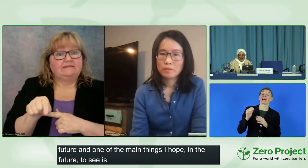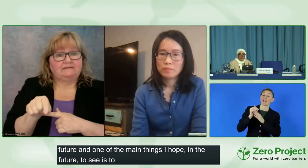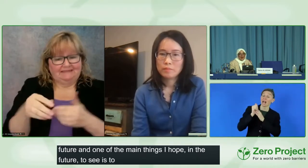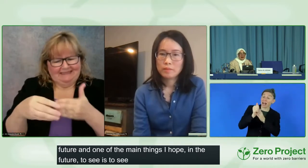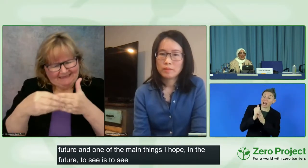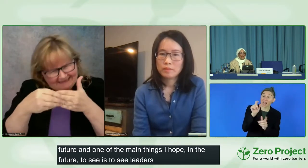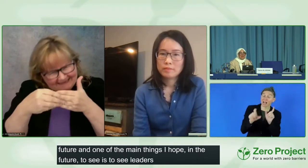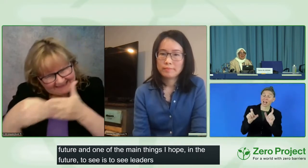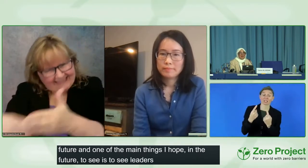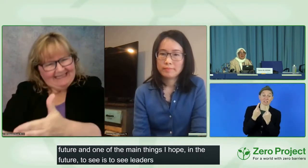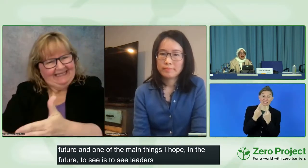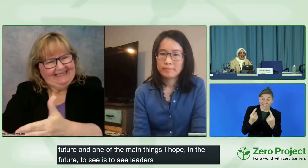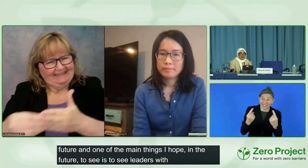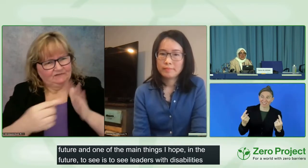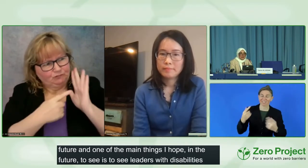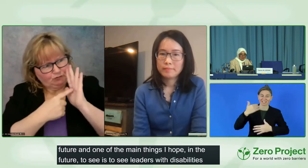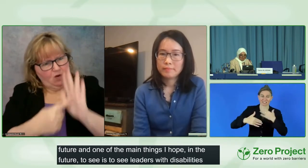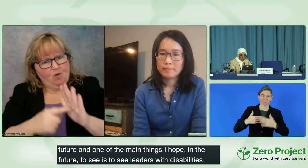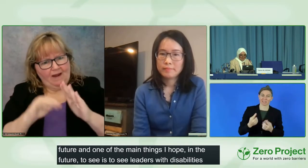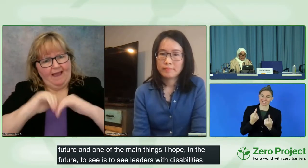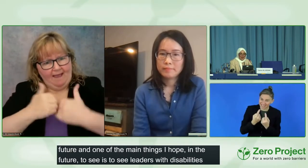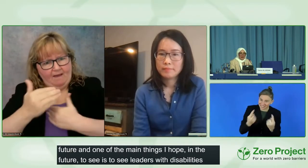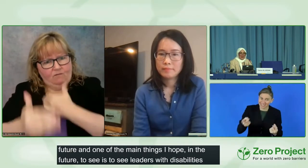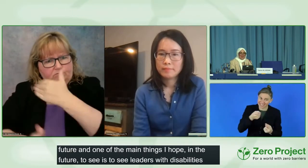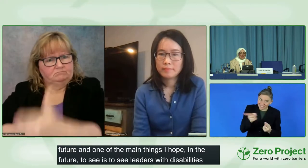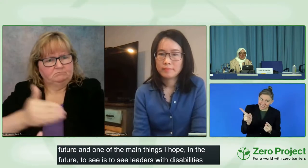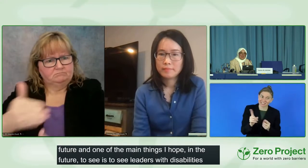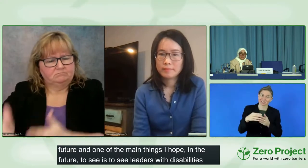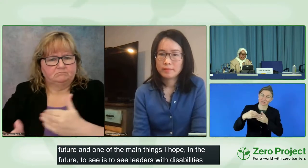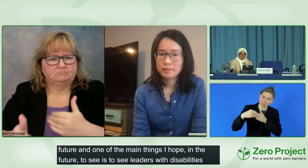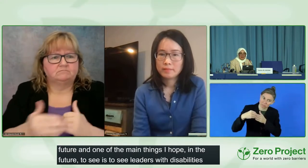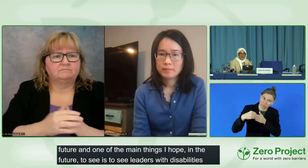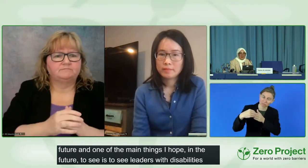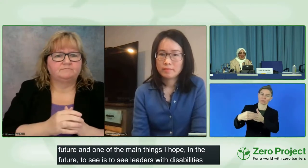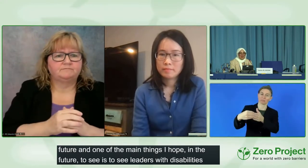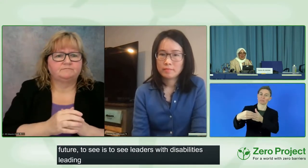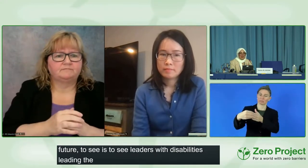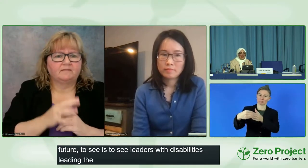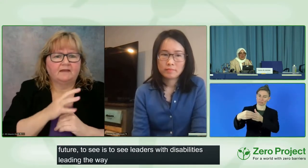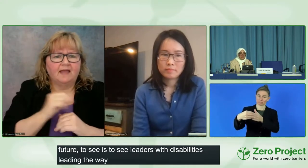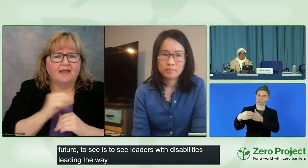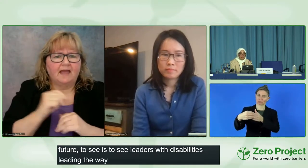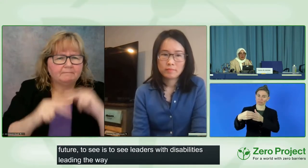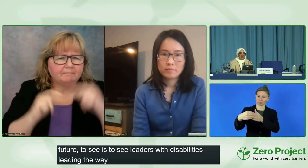the way. And building together